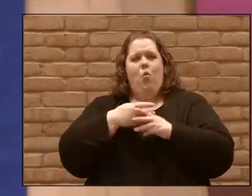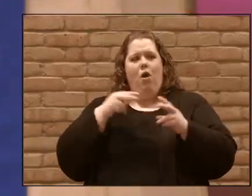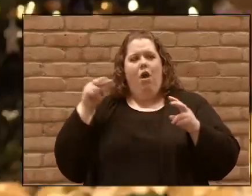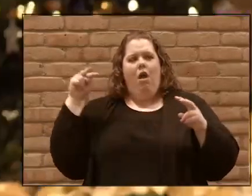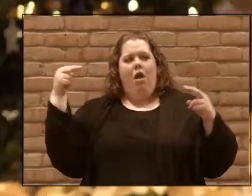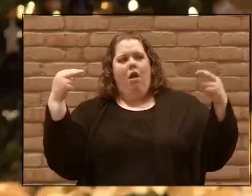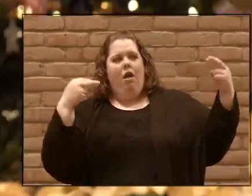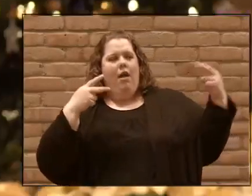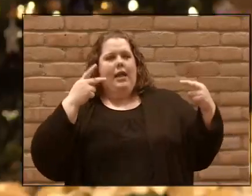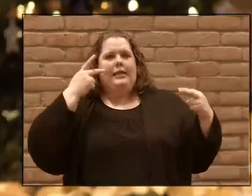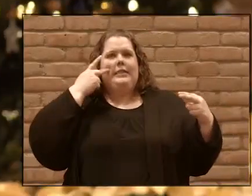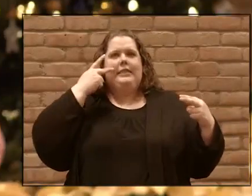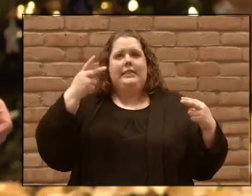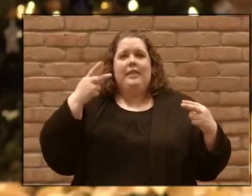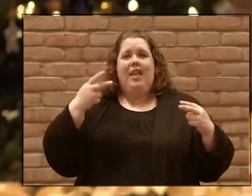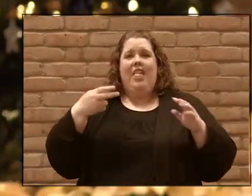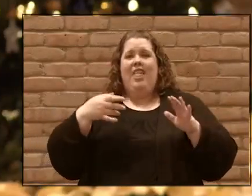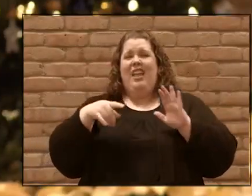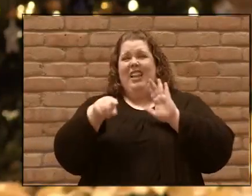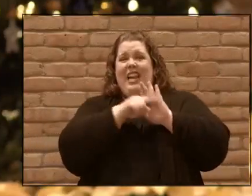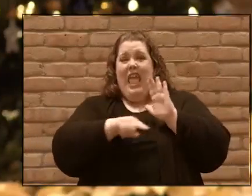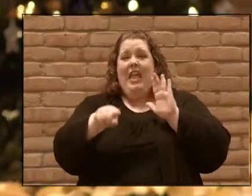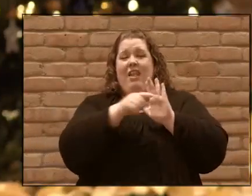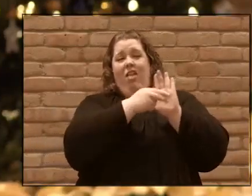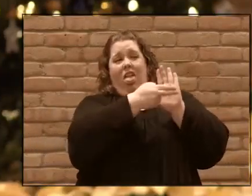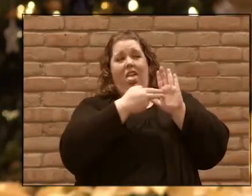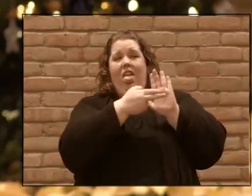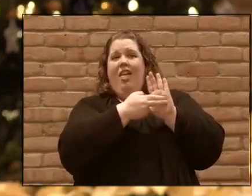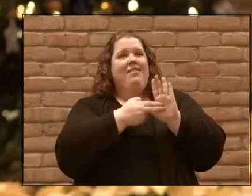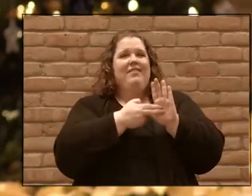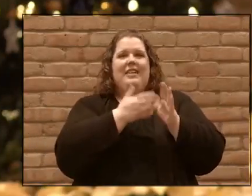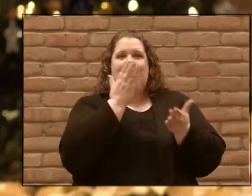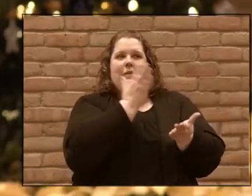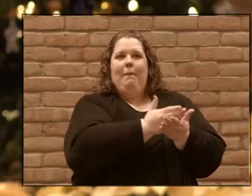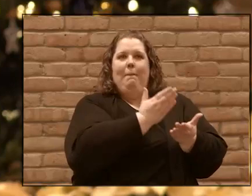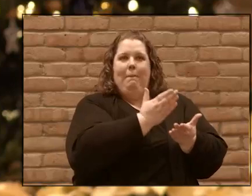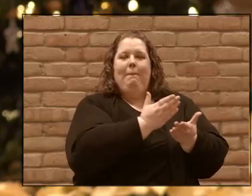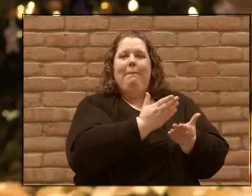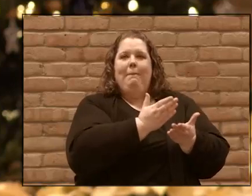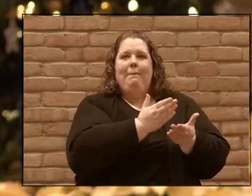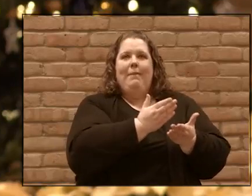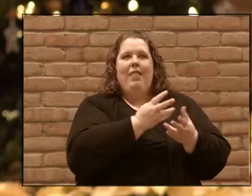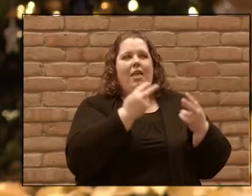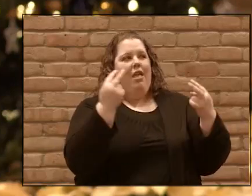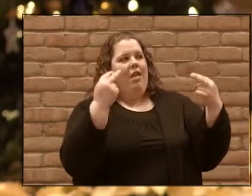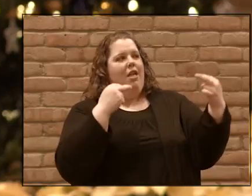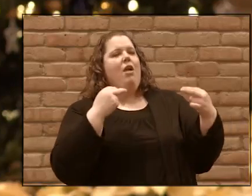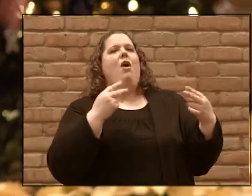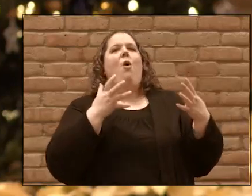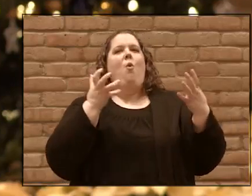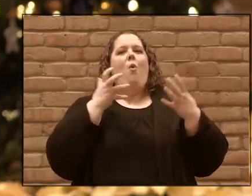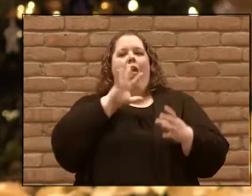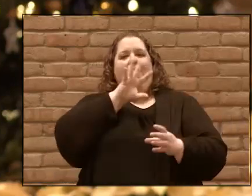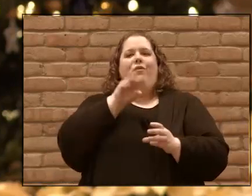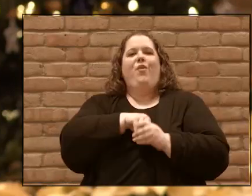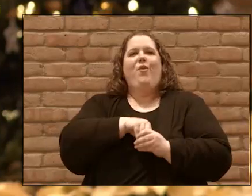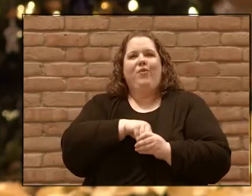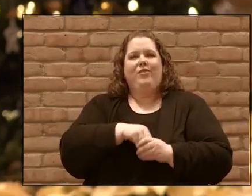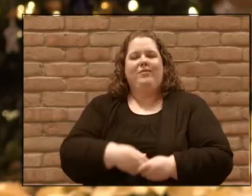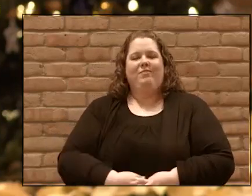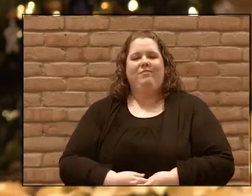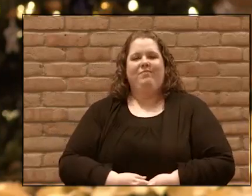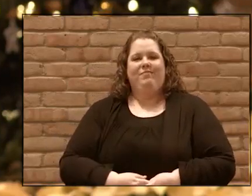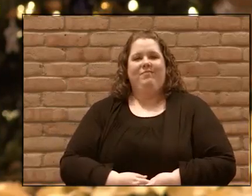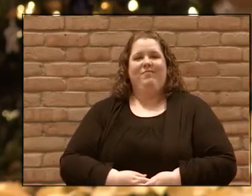all the negatives about us and they start wanting to be a part of who we are. One of my favorite authors and